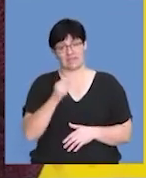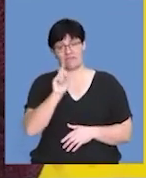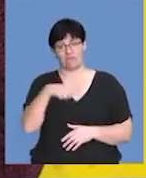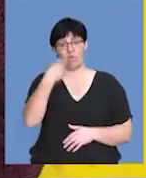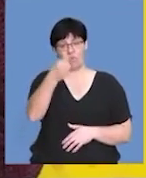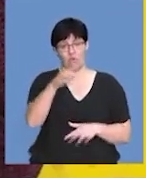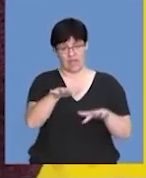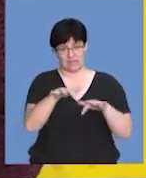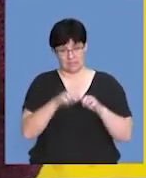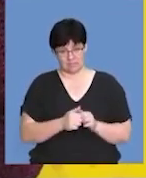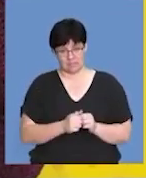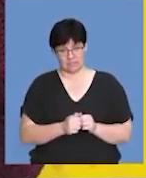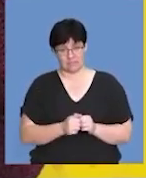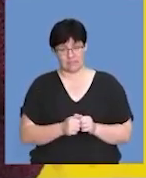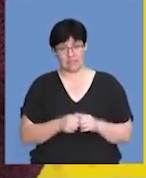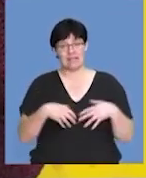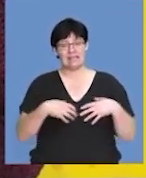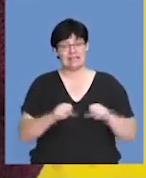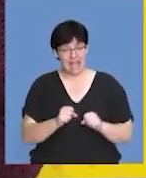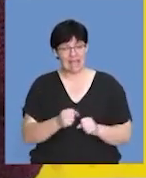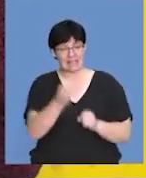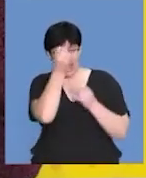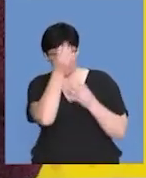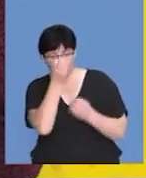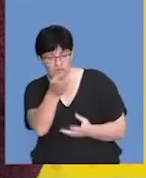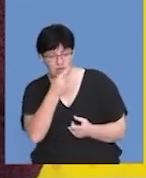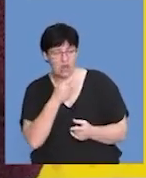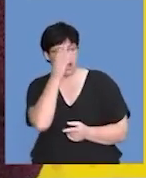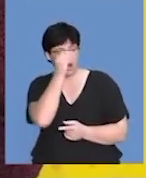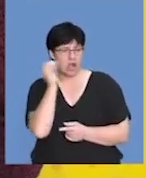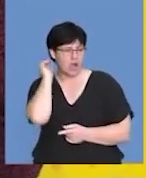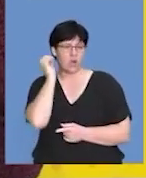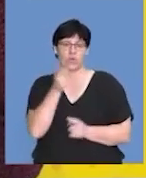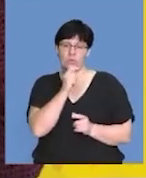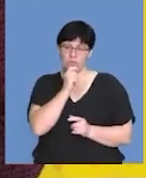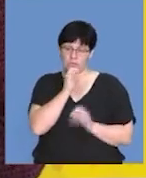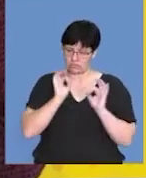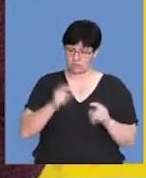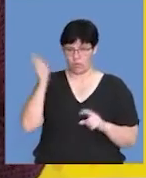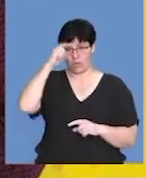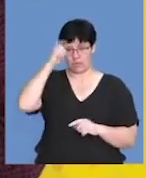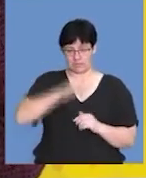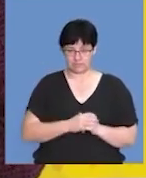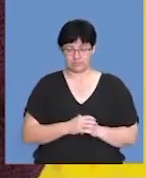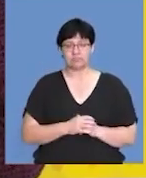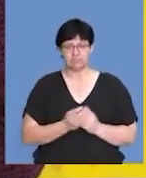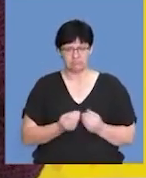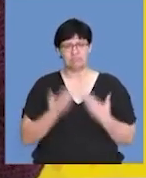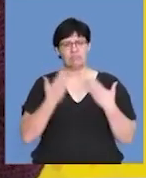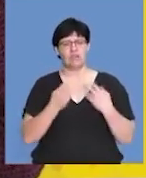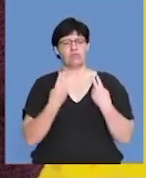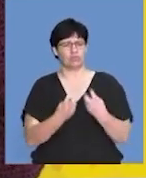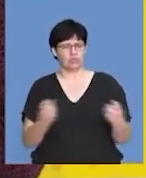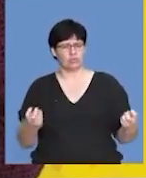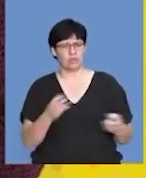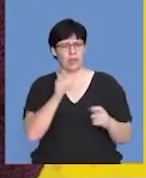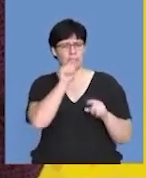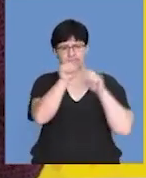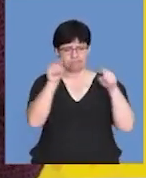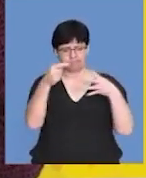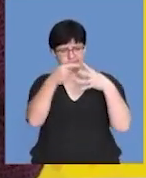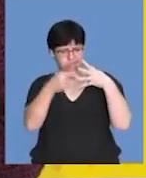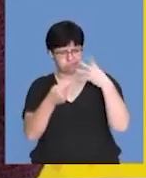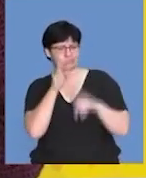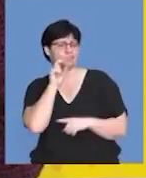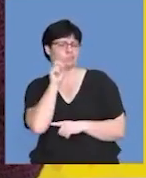for the upcoming exams. Take these tips that we've given you and use them wisely. We do have study resources on all our platforms, so